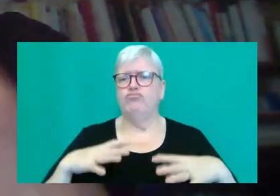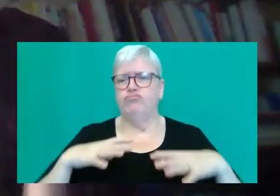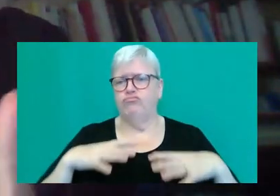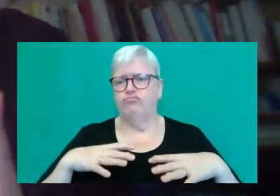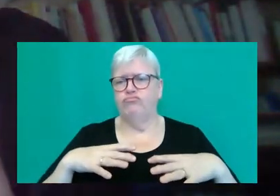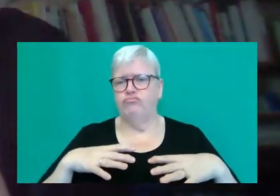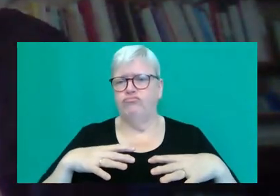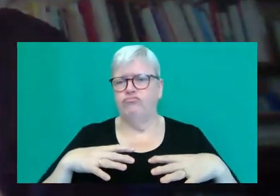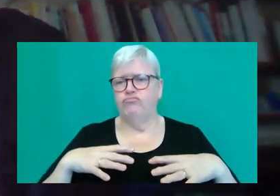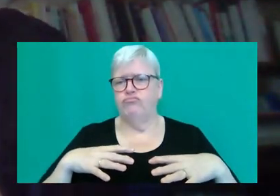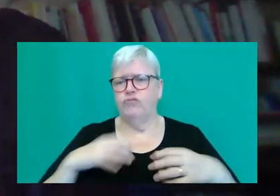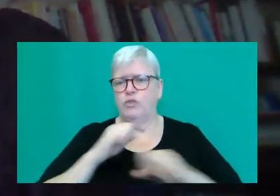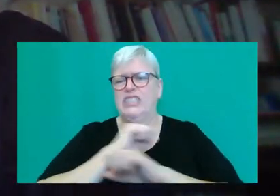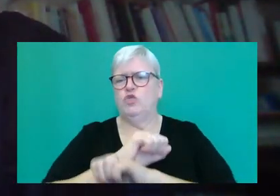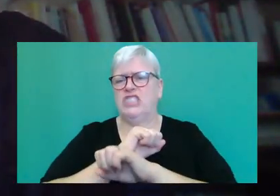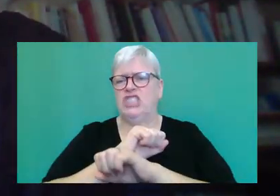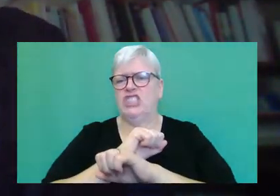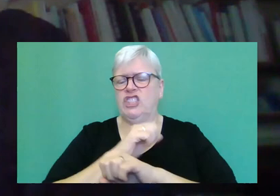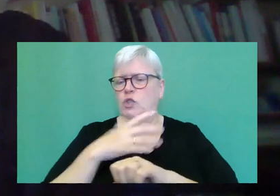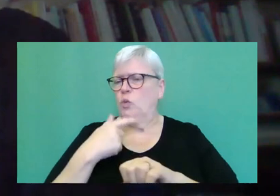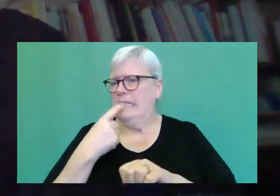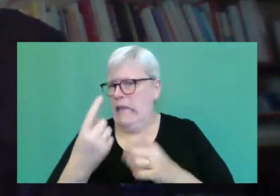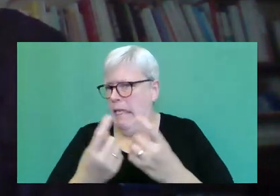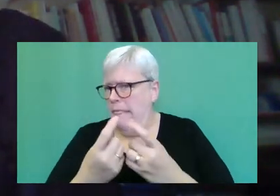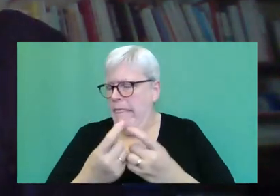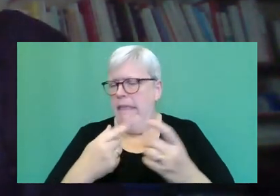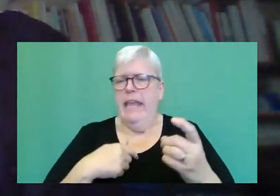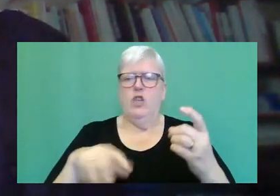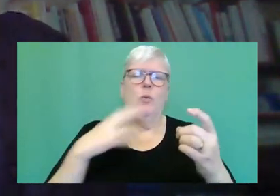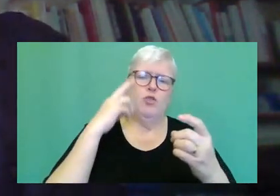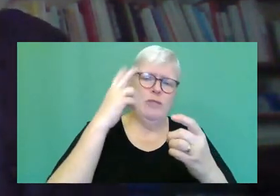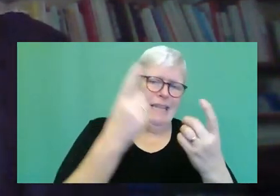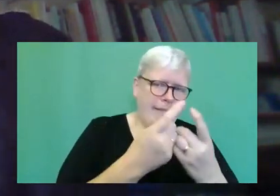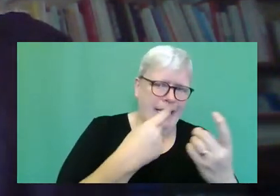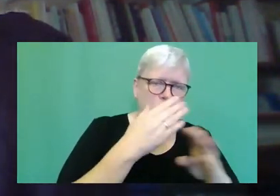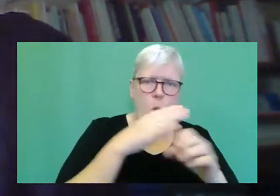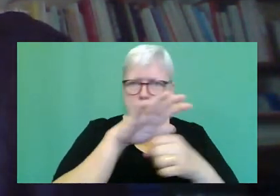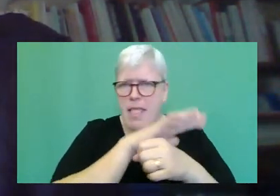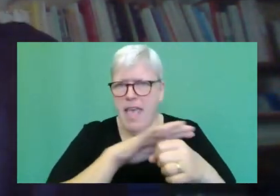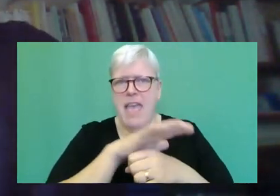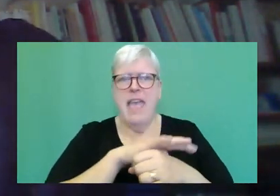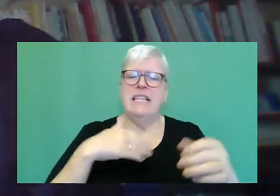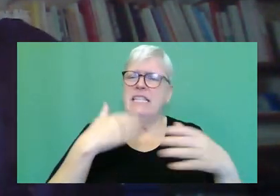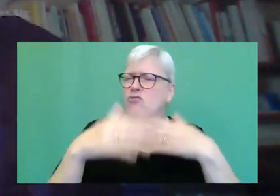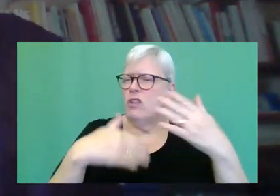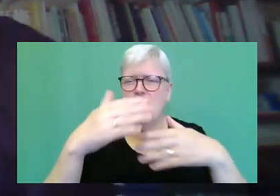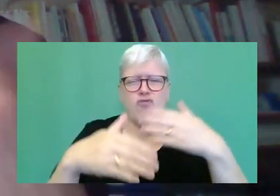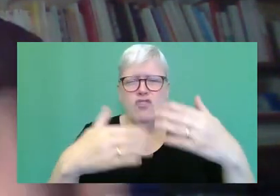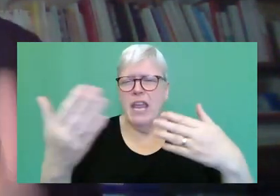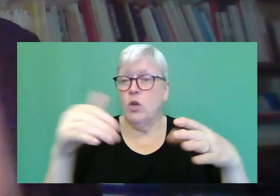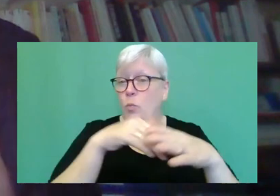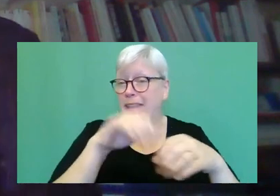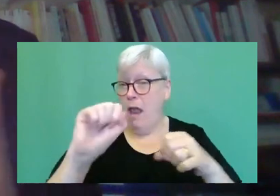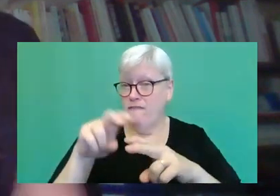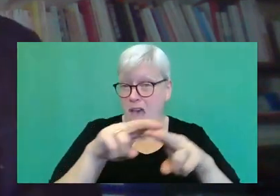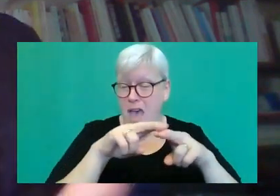doesn't ever really want to voice her opinion, or she doesn't want to see certain things in the workplace, within her own family, to somebody who